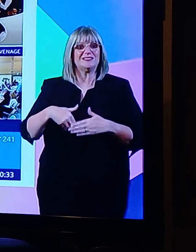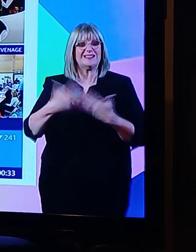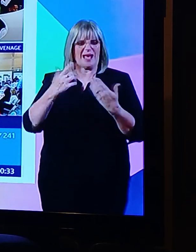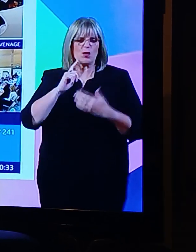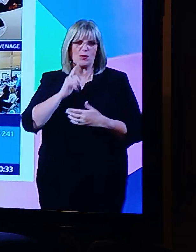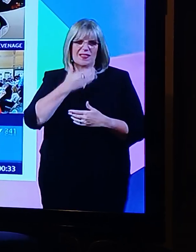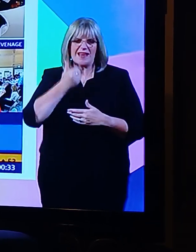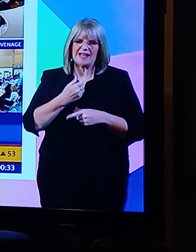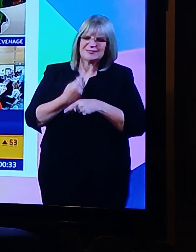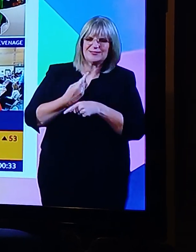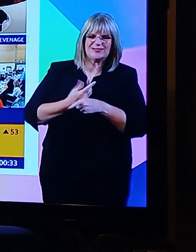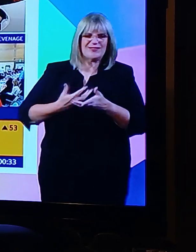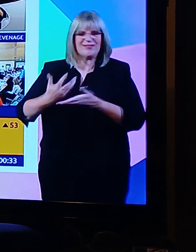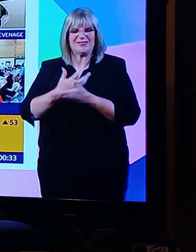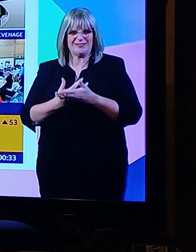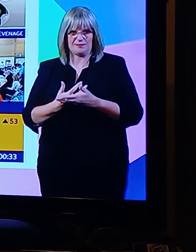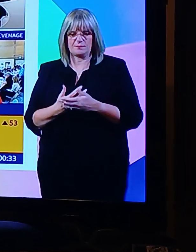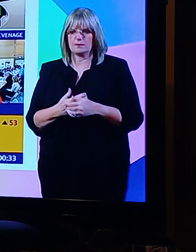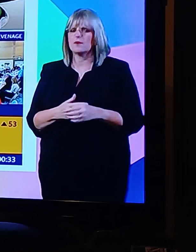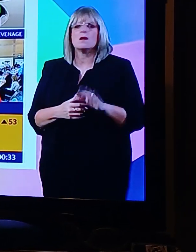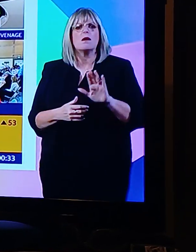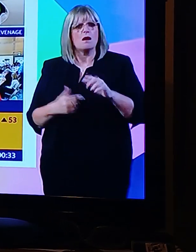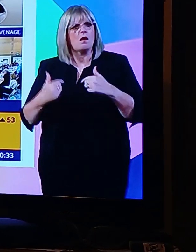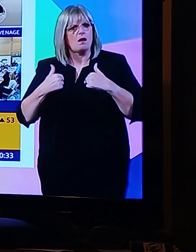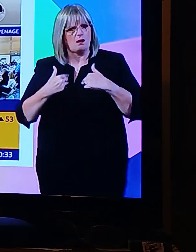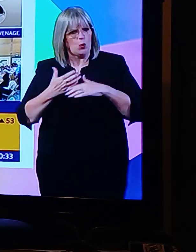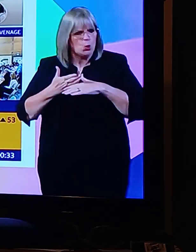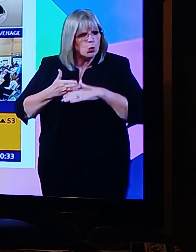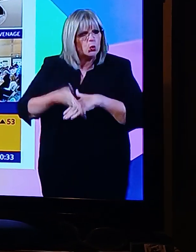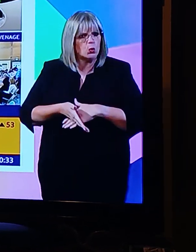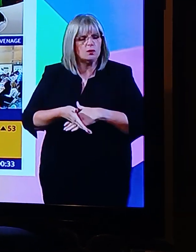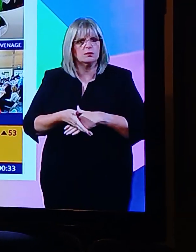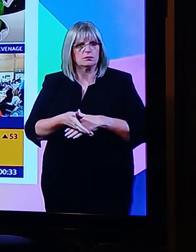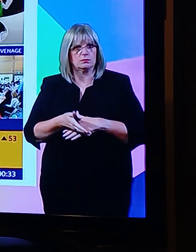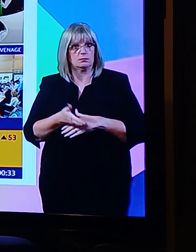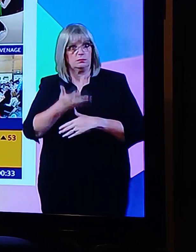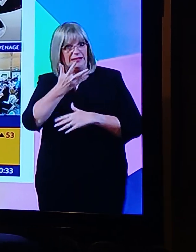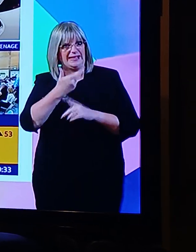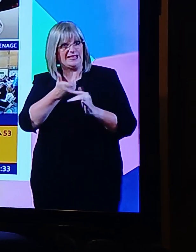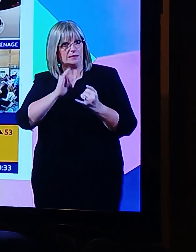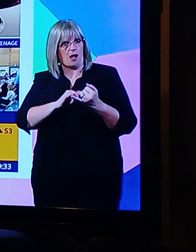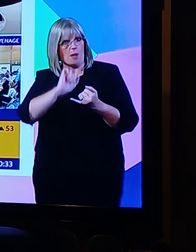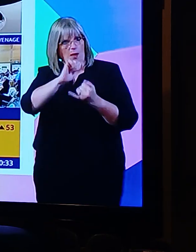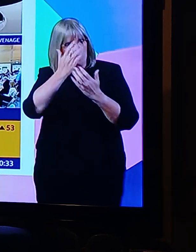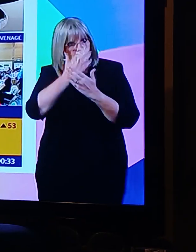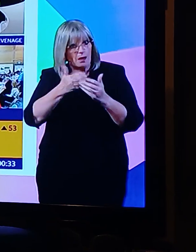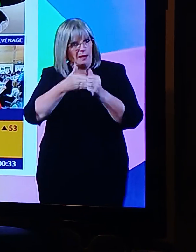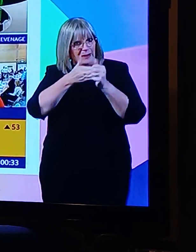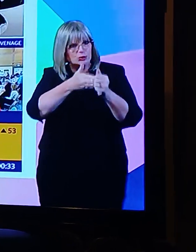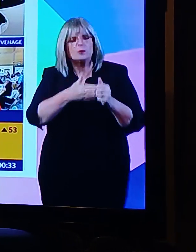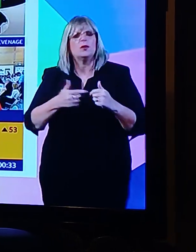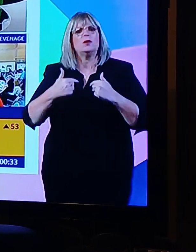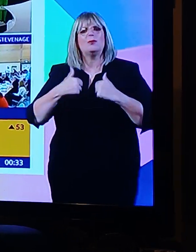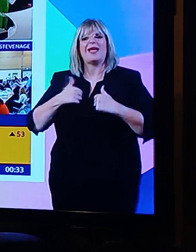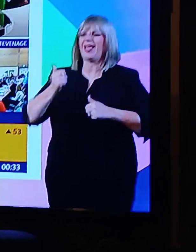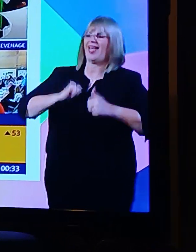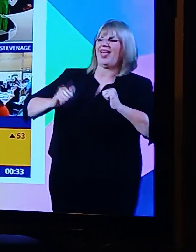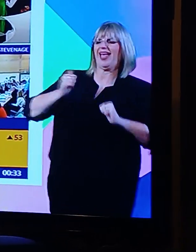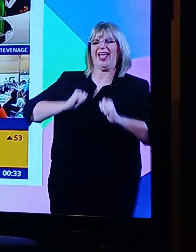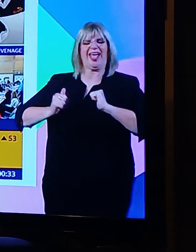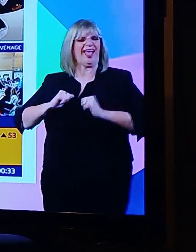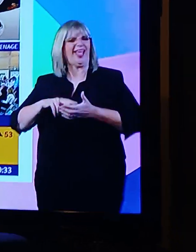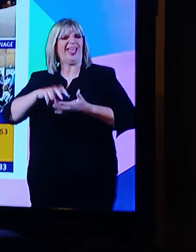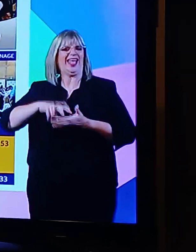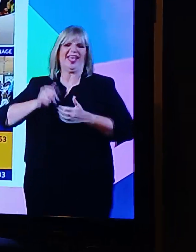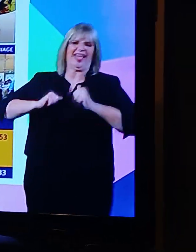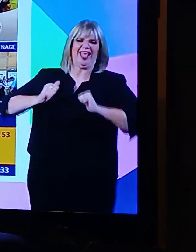united party. I'm not joking. incredibly hard on Keir's leadership. We are not doing somersaults to celebrate this victory. We get more luck to enjoy